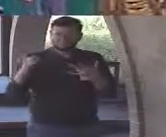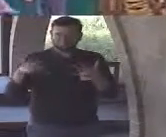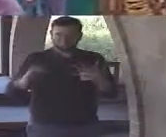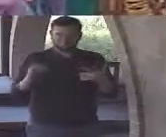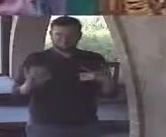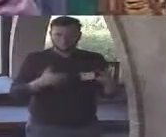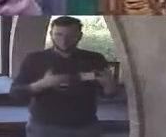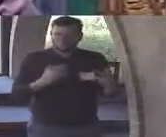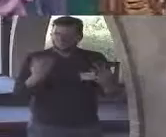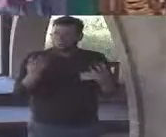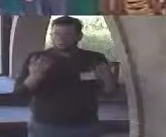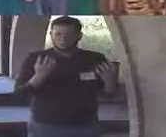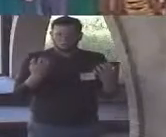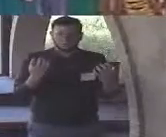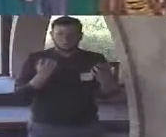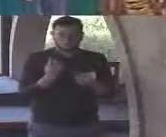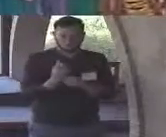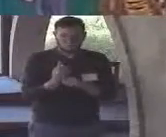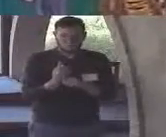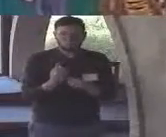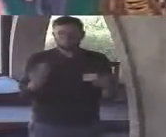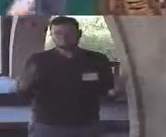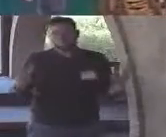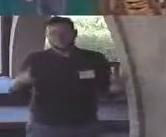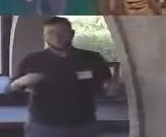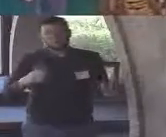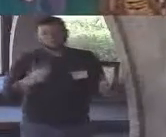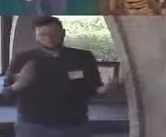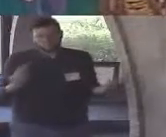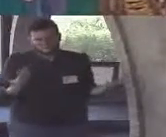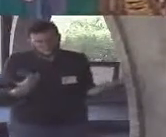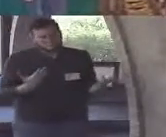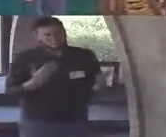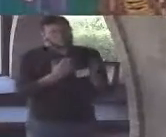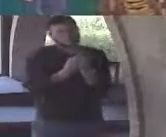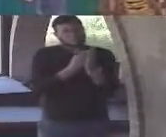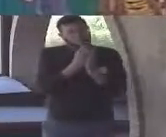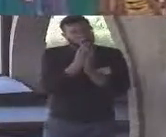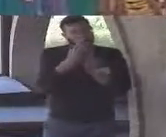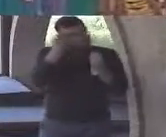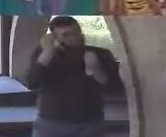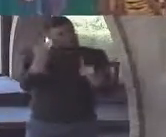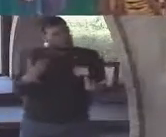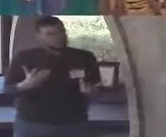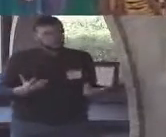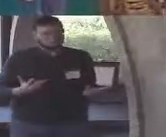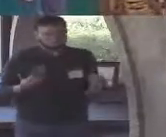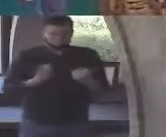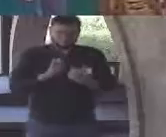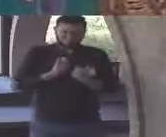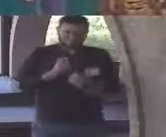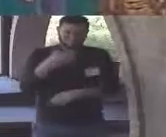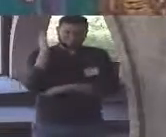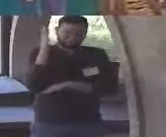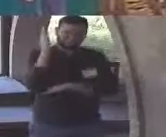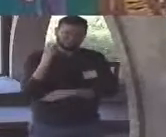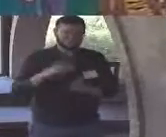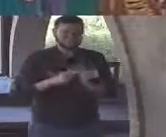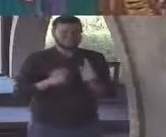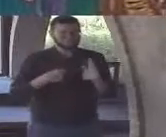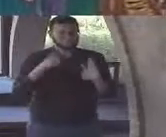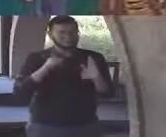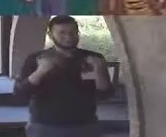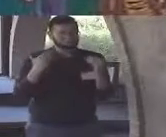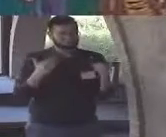but if I'm being honest and I am a minister so I probably should be it's not exactly what I'm arguing for this